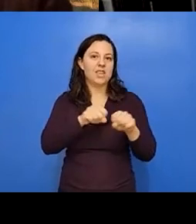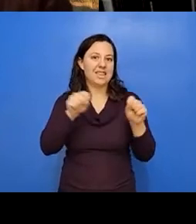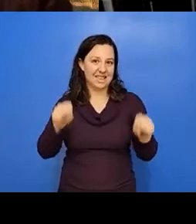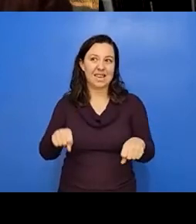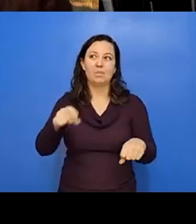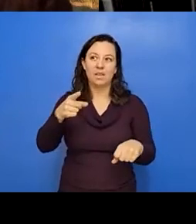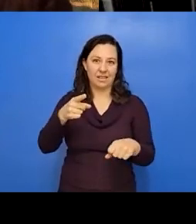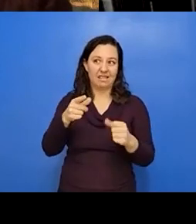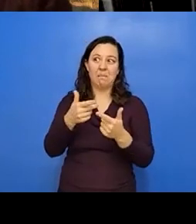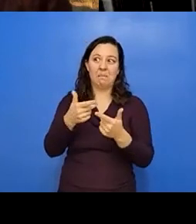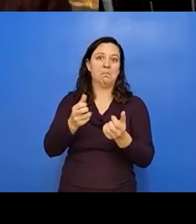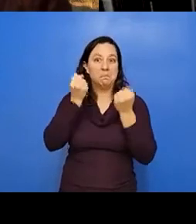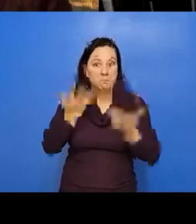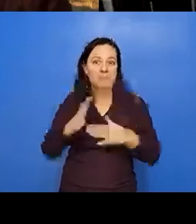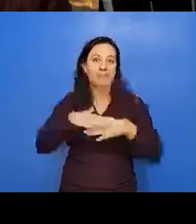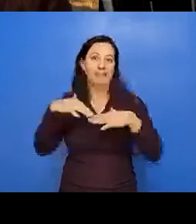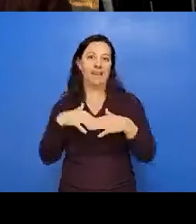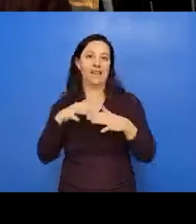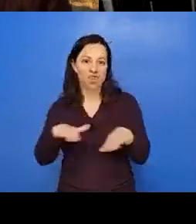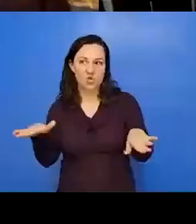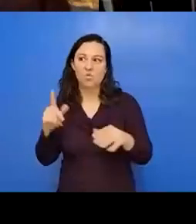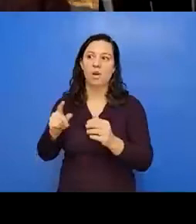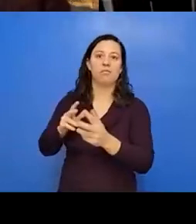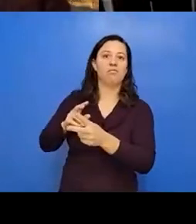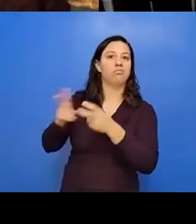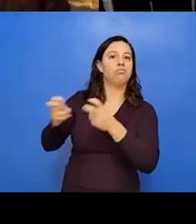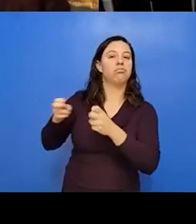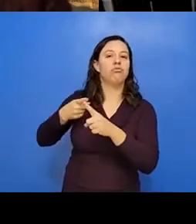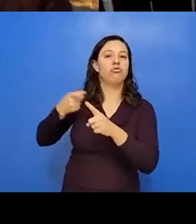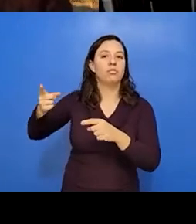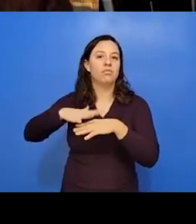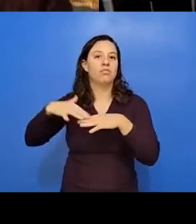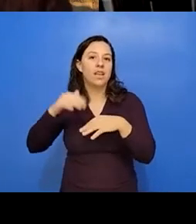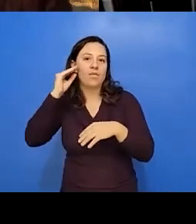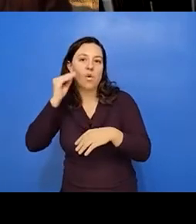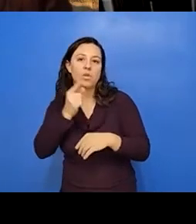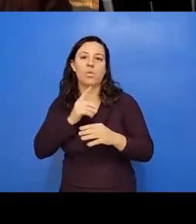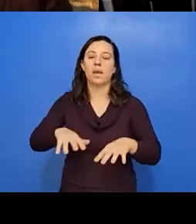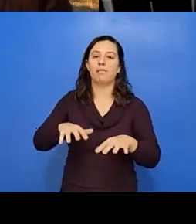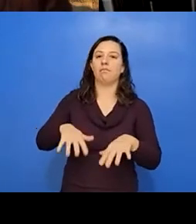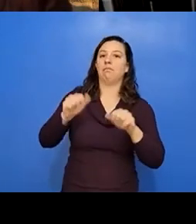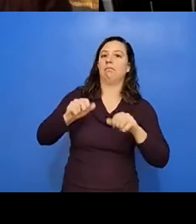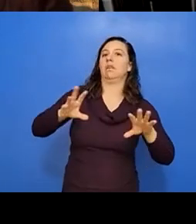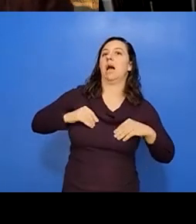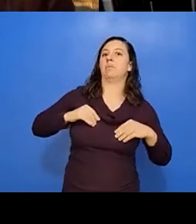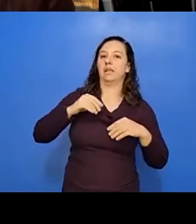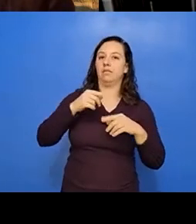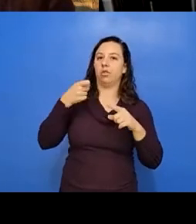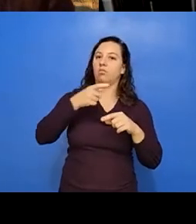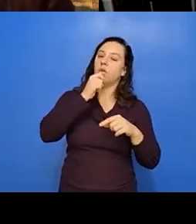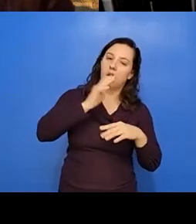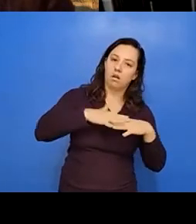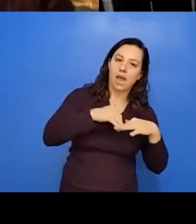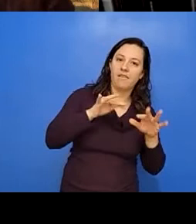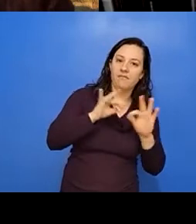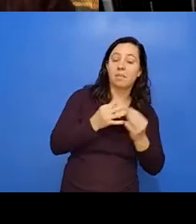especially in states like Utah and, um, and Montana and, and